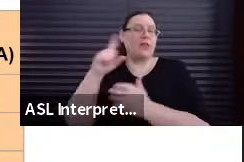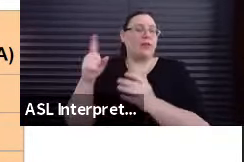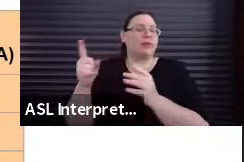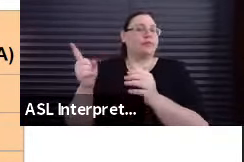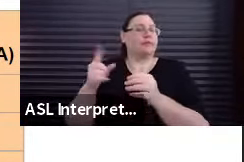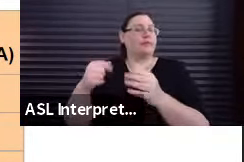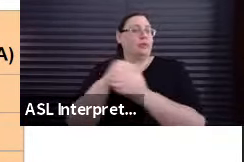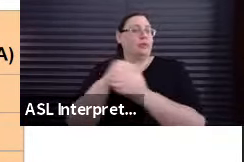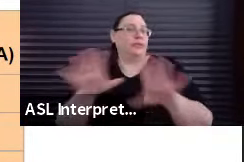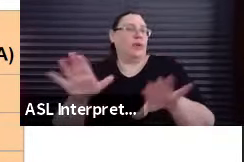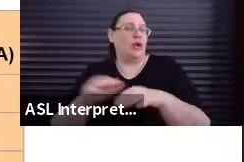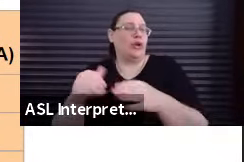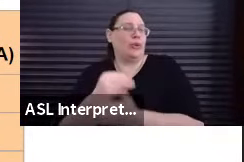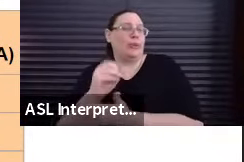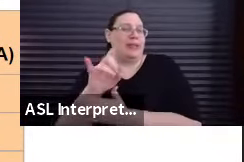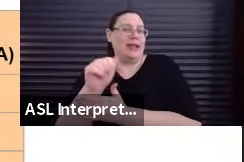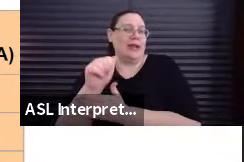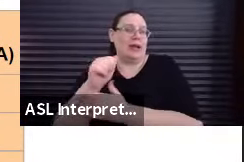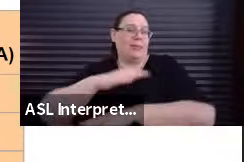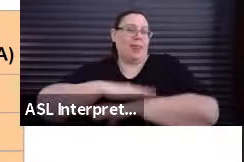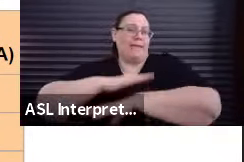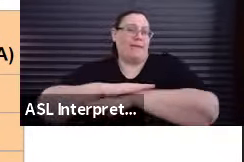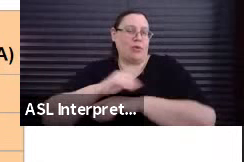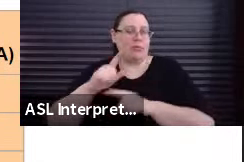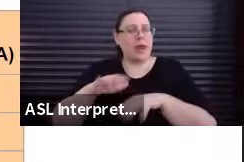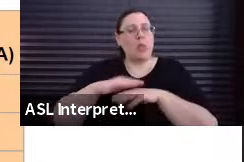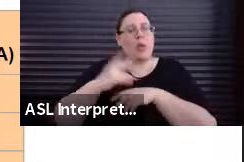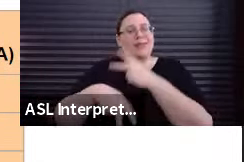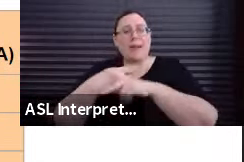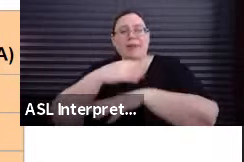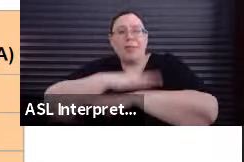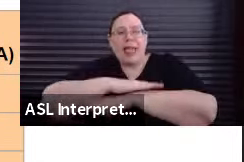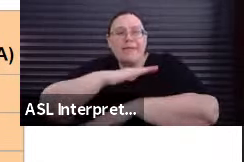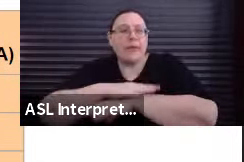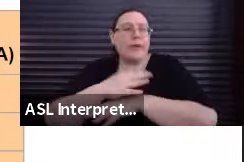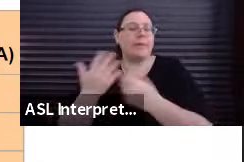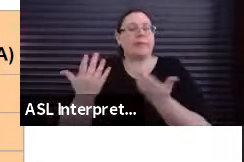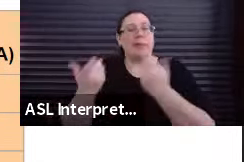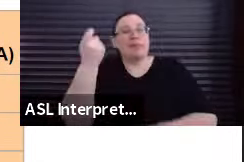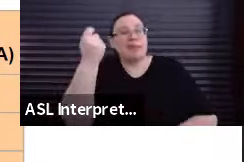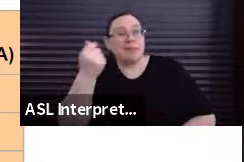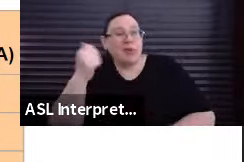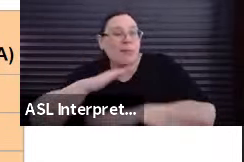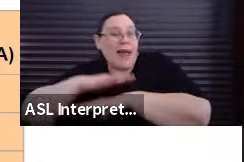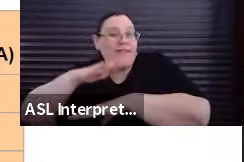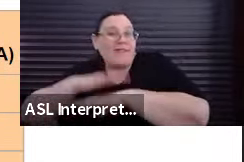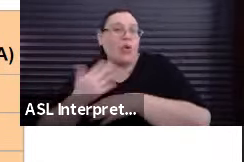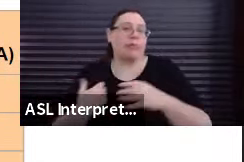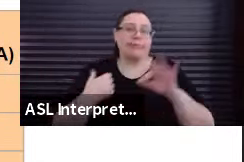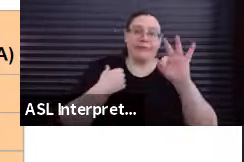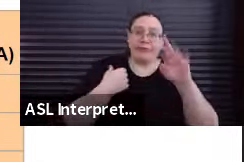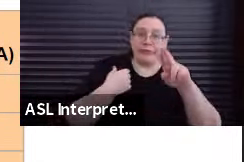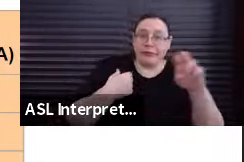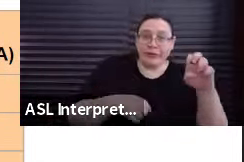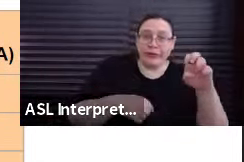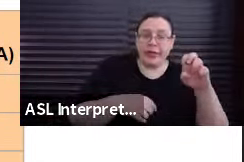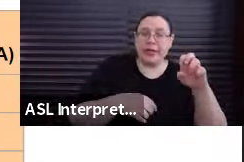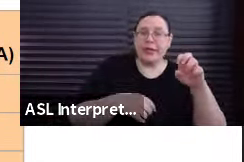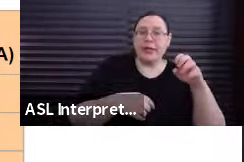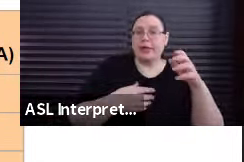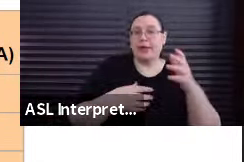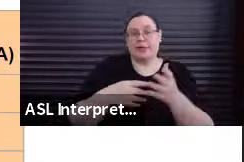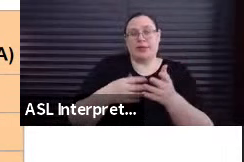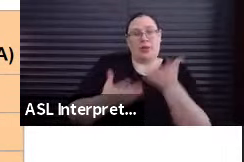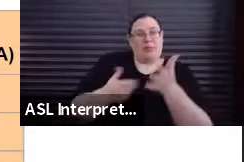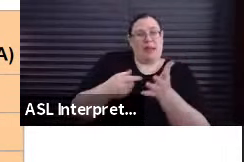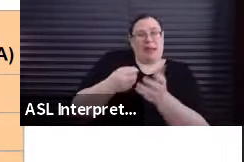platform. Depending on the type of platform that is, whether it's a subscription platform or a free platform, payments may be triggered by